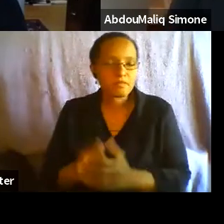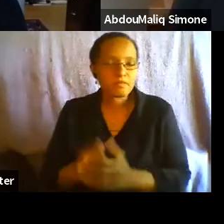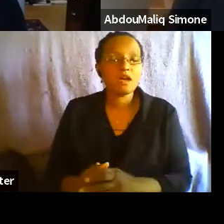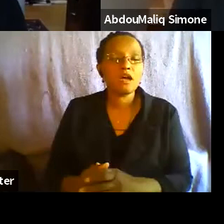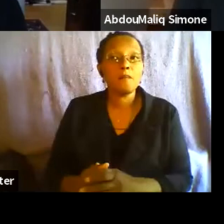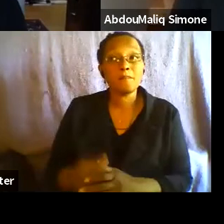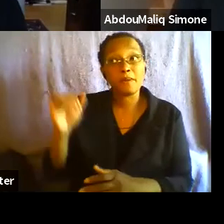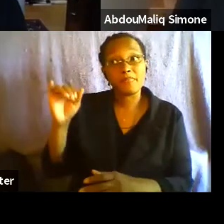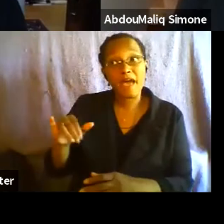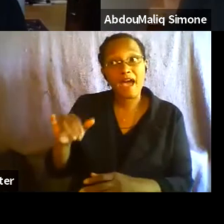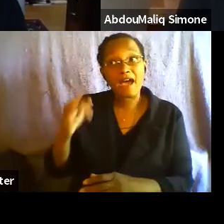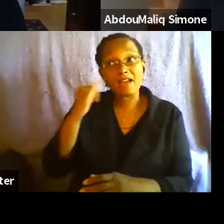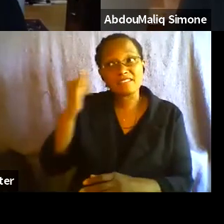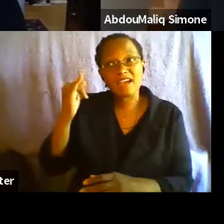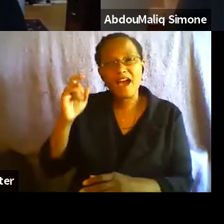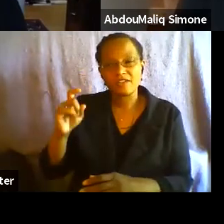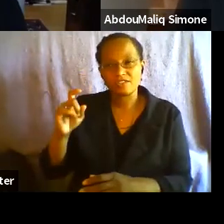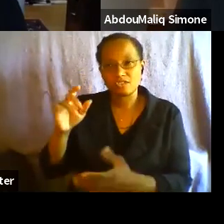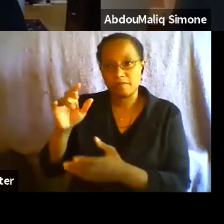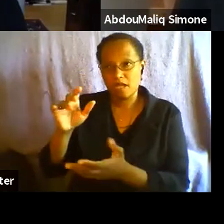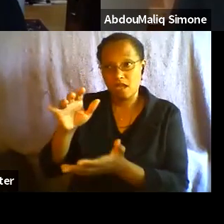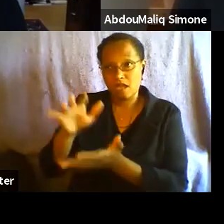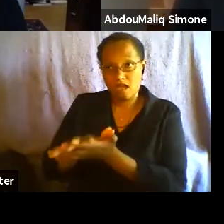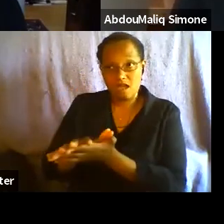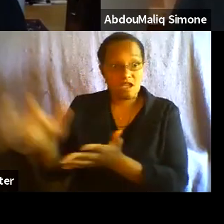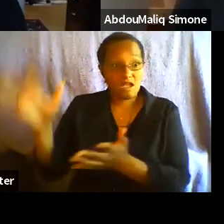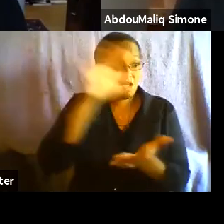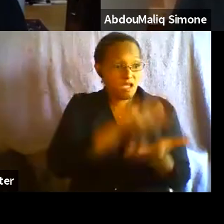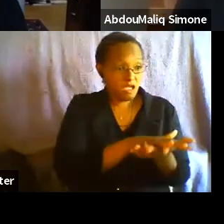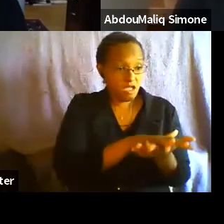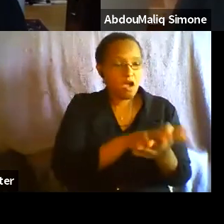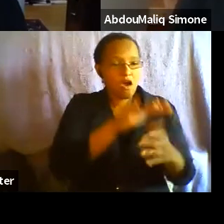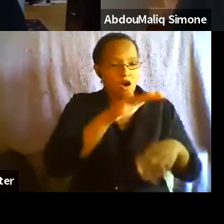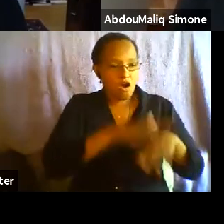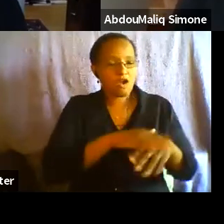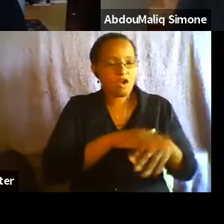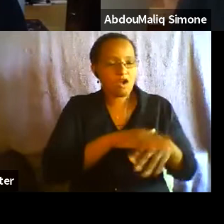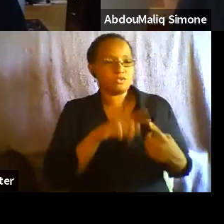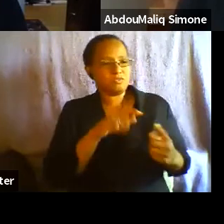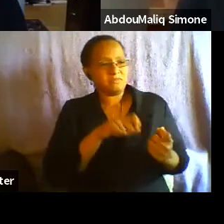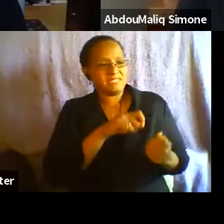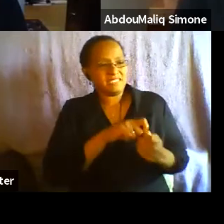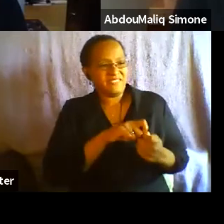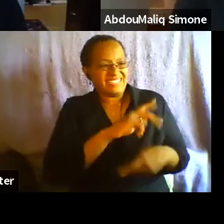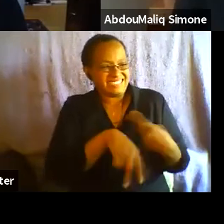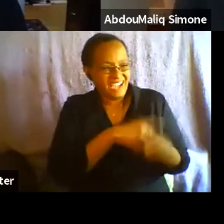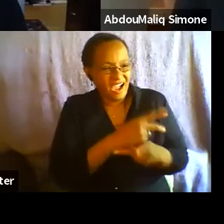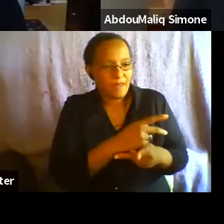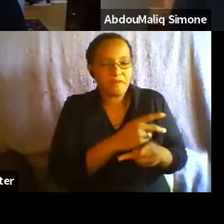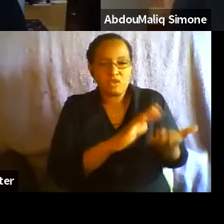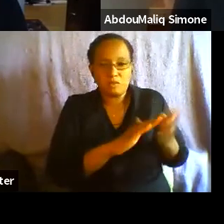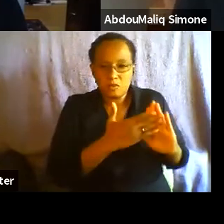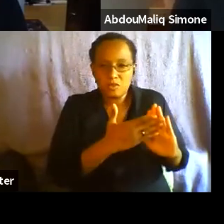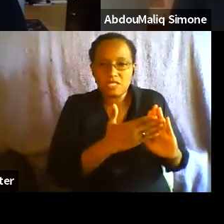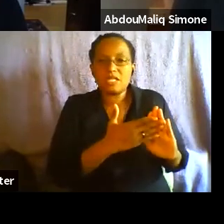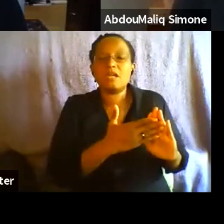particular kinds of situations of settlement and ways of self-management and ways of enduring, which it's